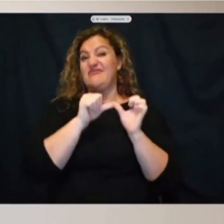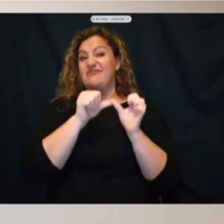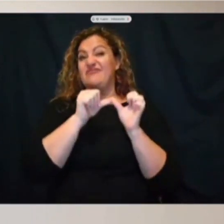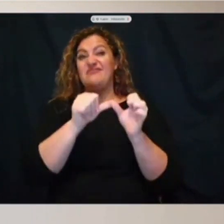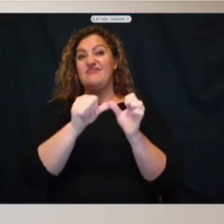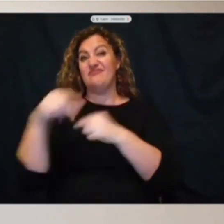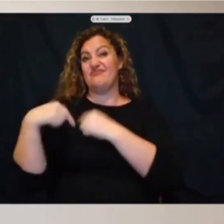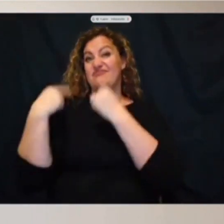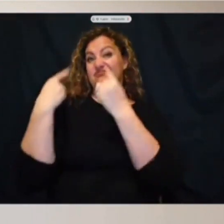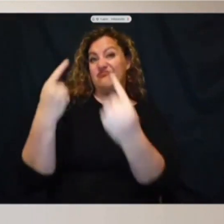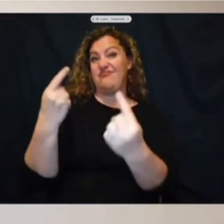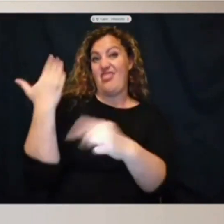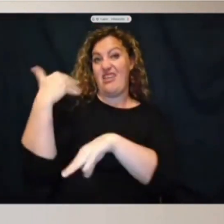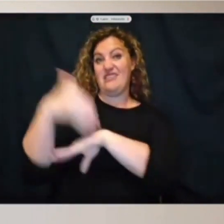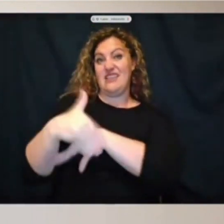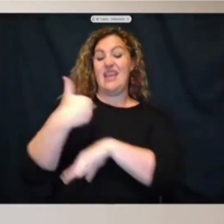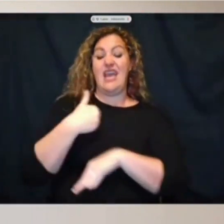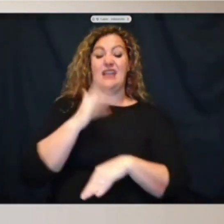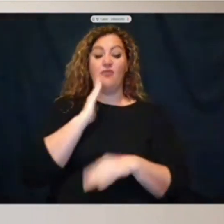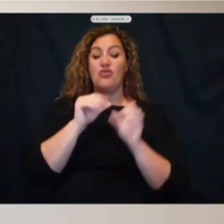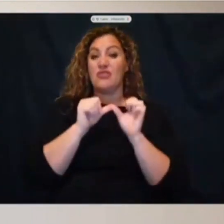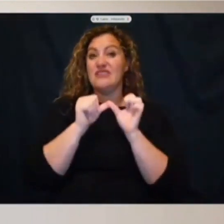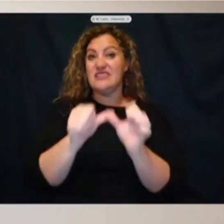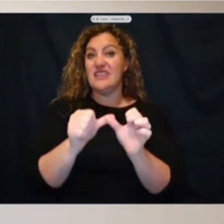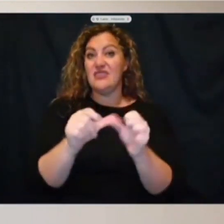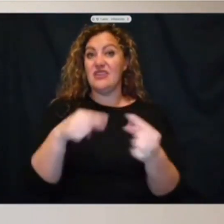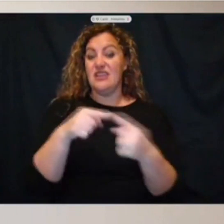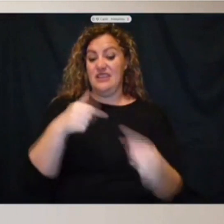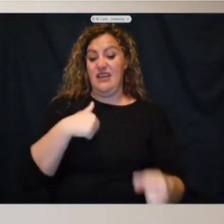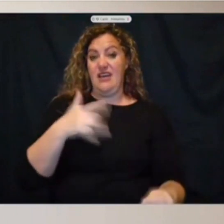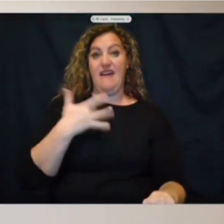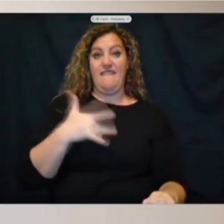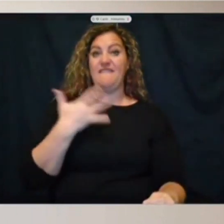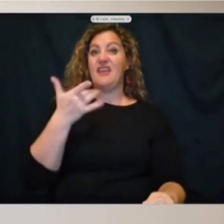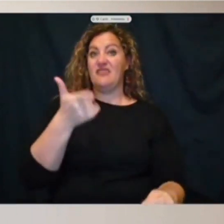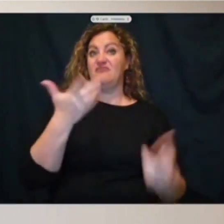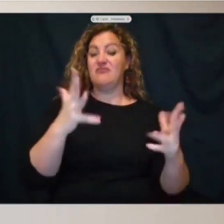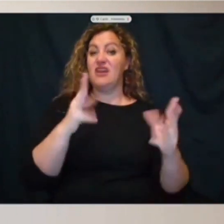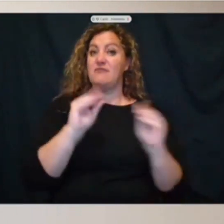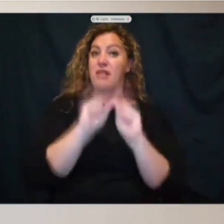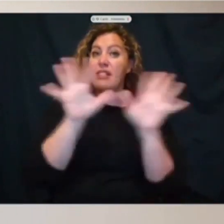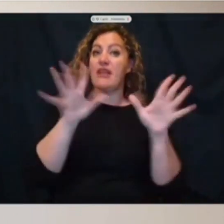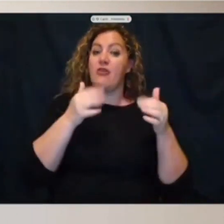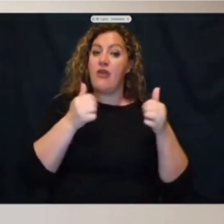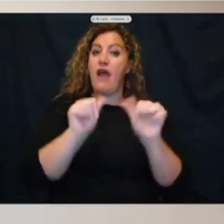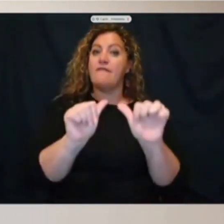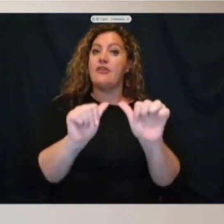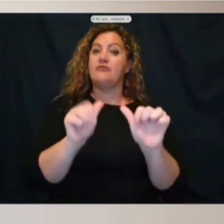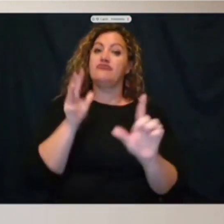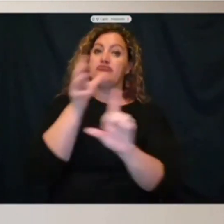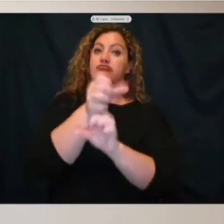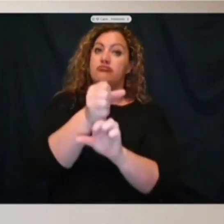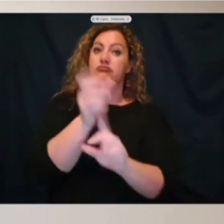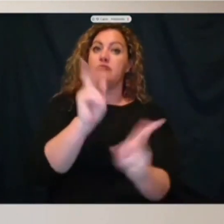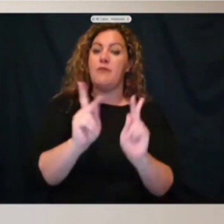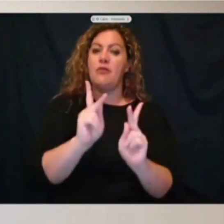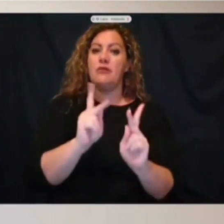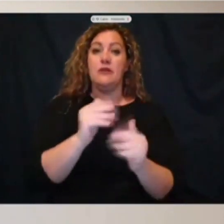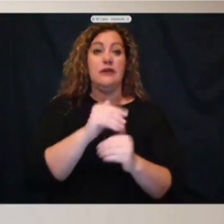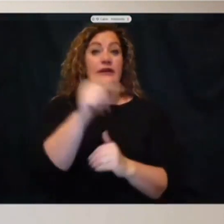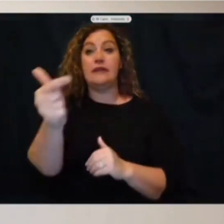will continue until I feel like we have made a, a distinct effort to get people into custody. So next question.